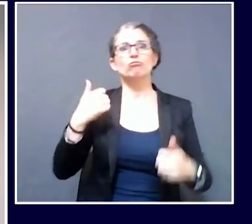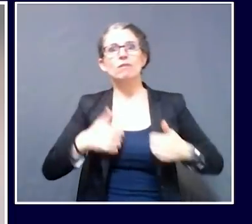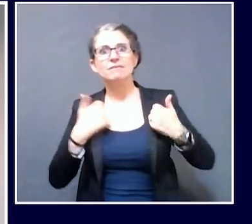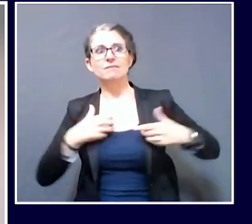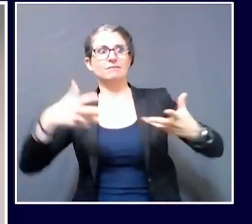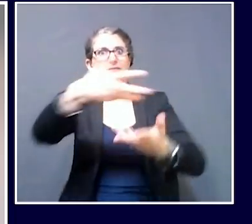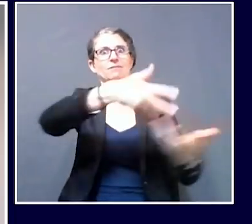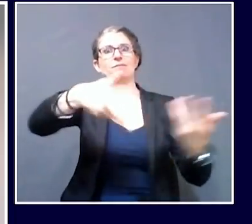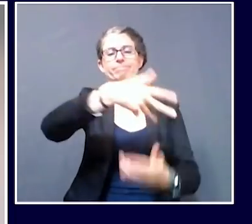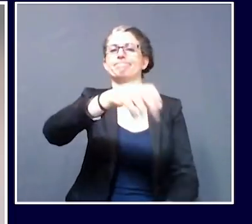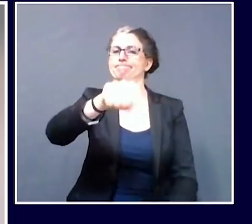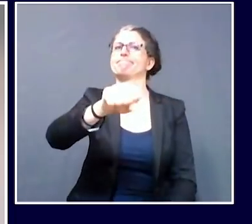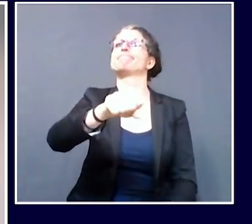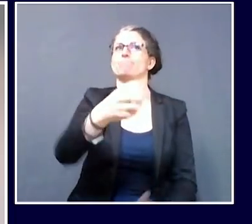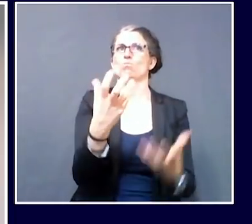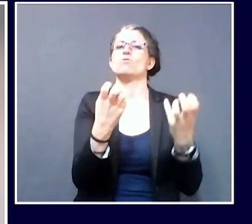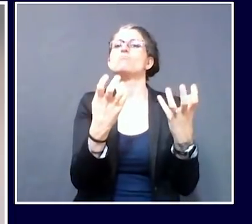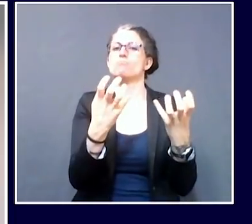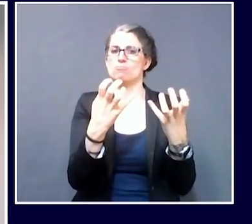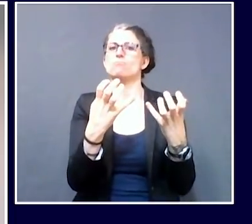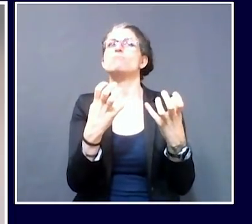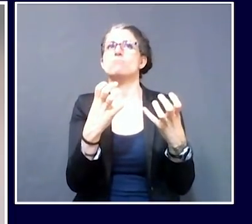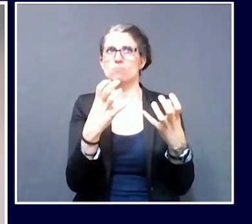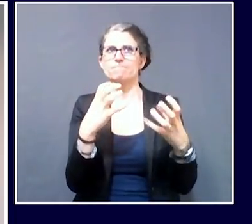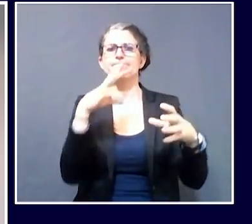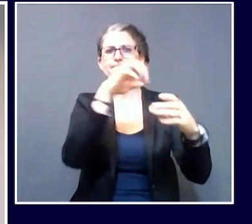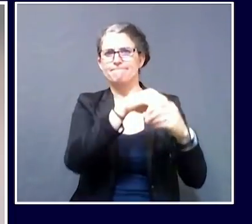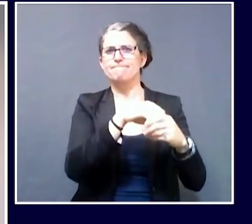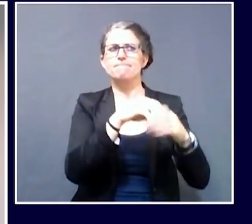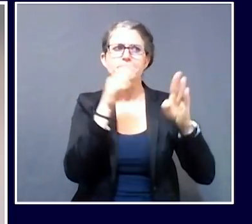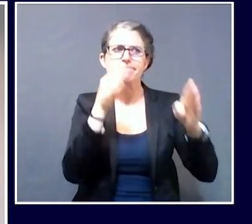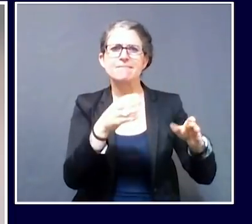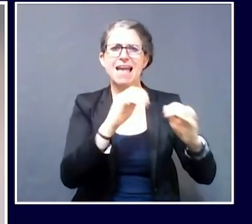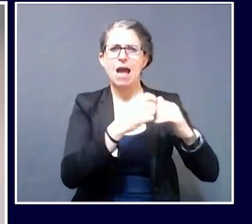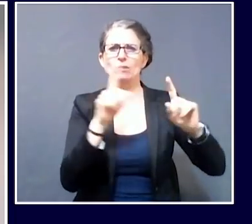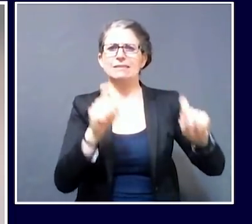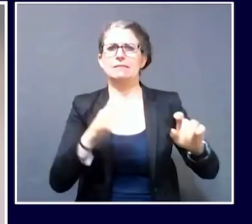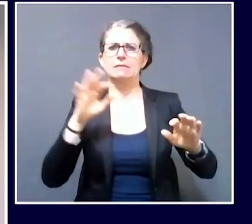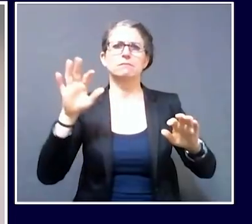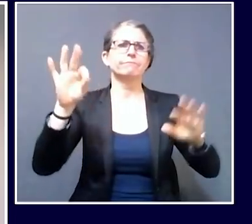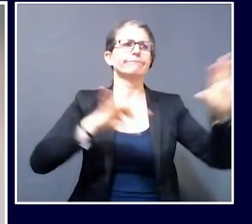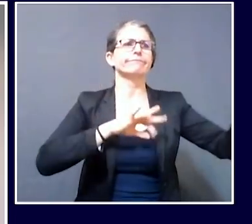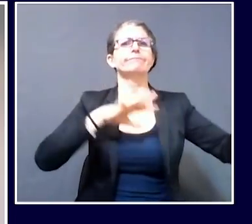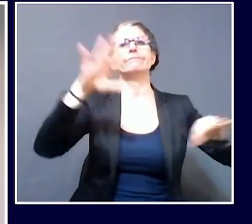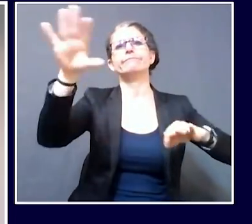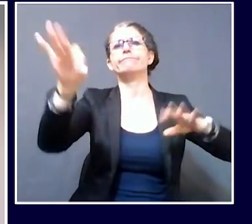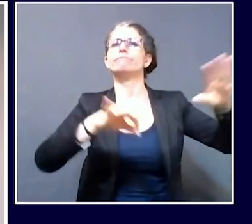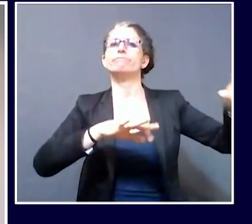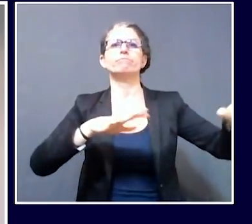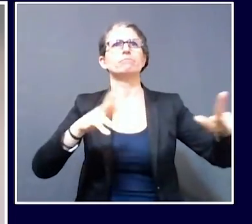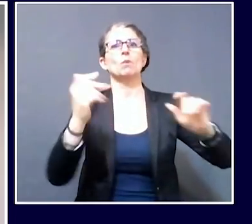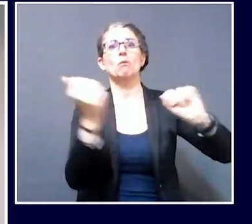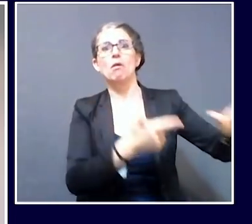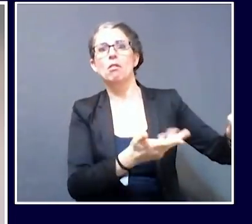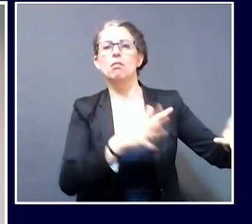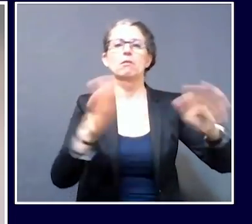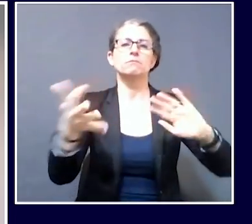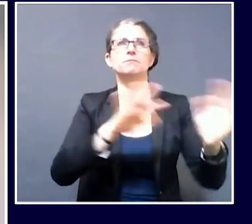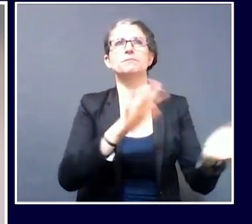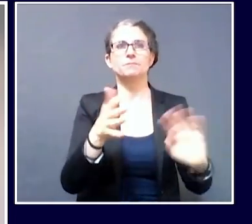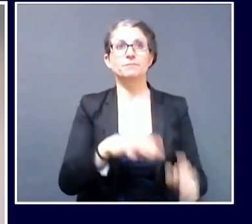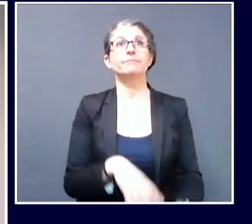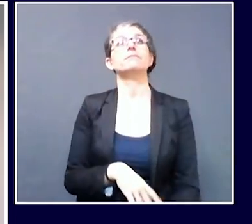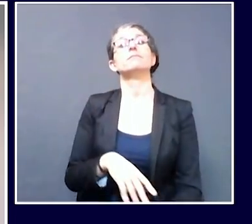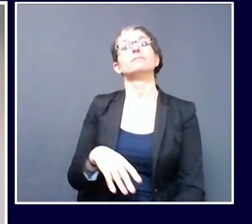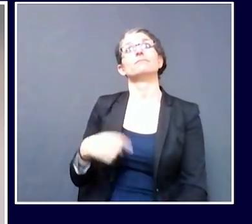a while very intensely, especially now in light of two developments. The first is the expanded testing capacity in